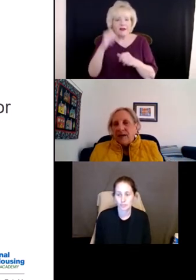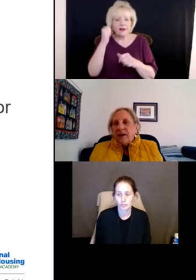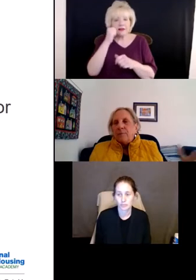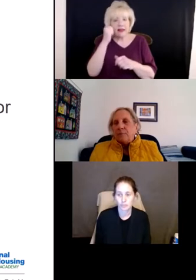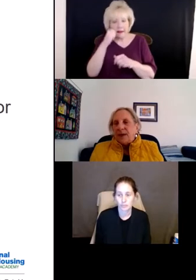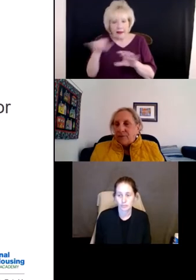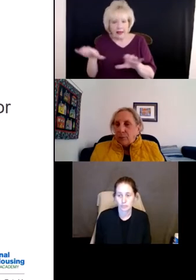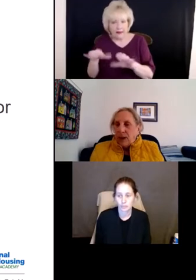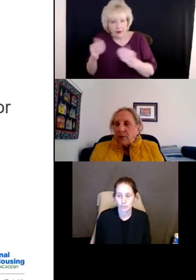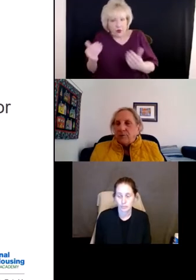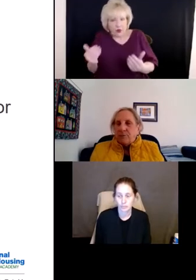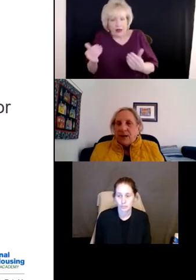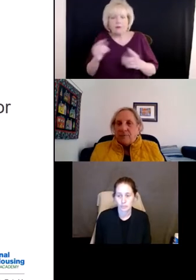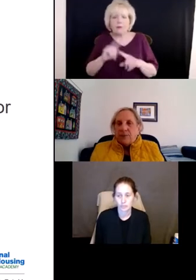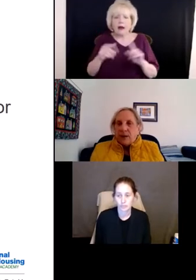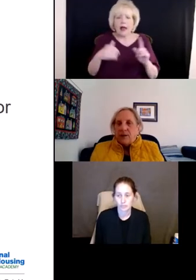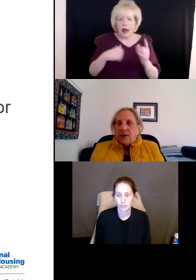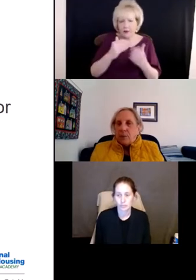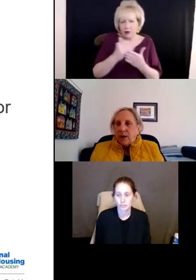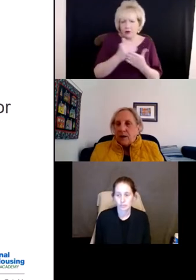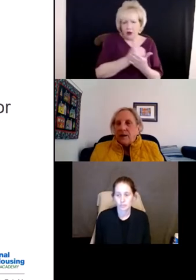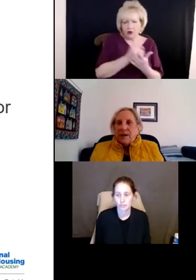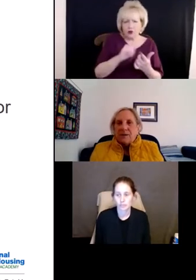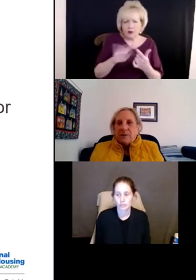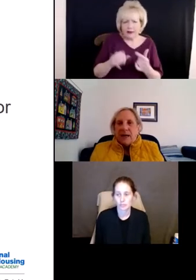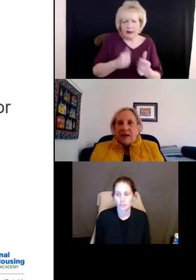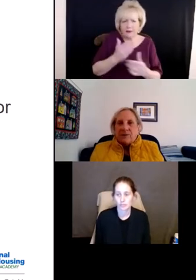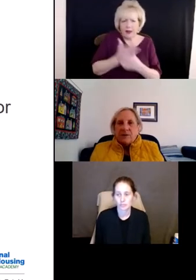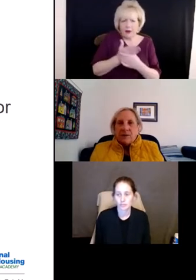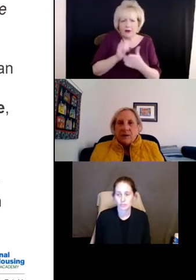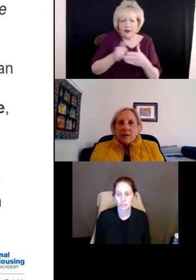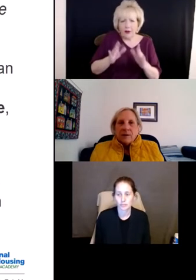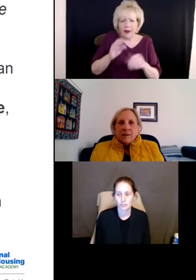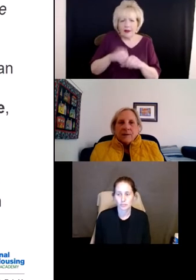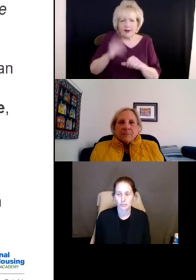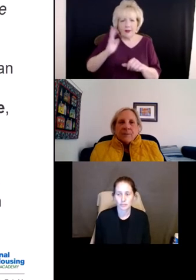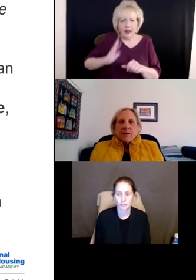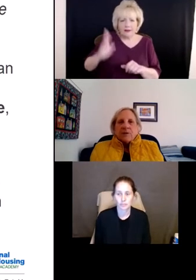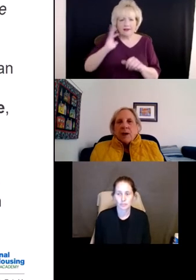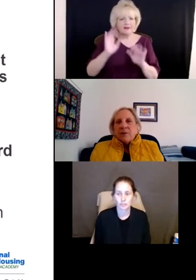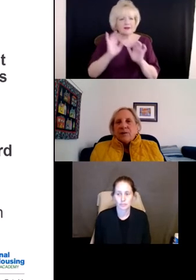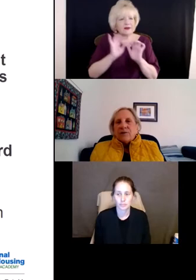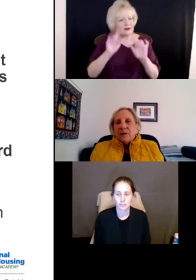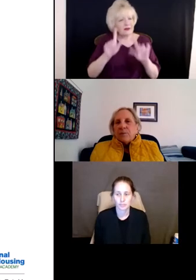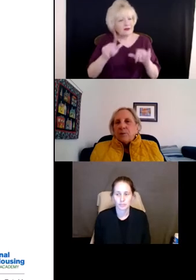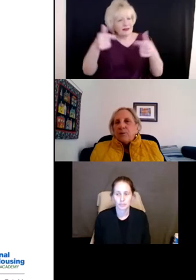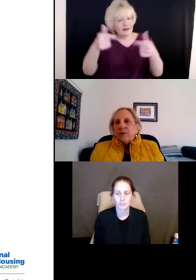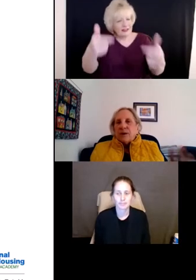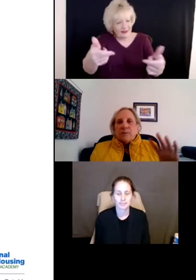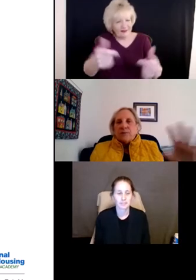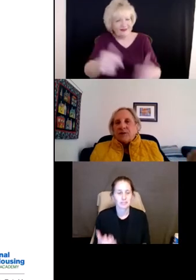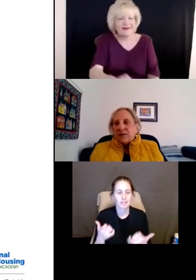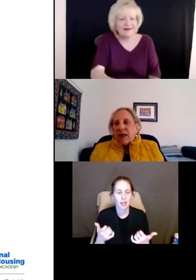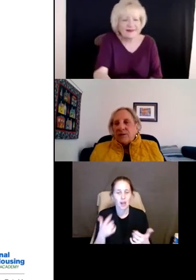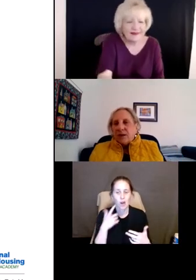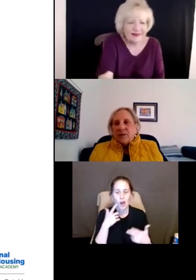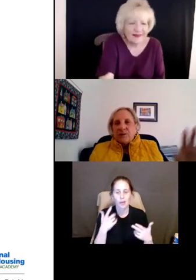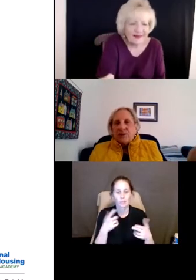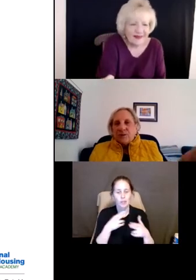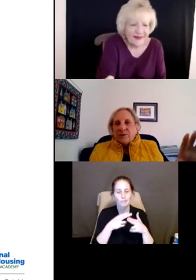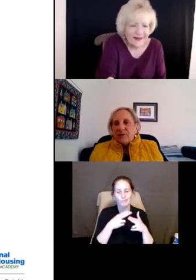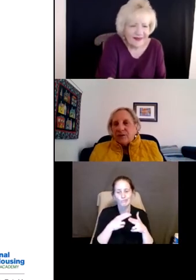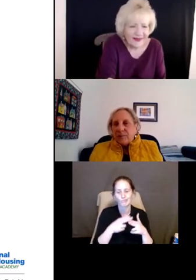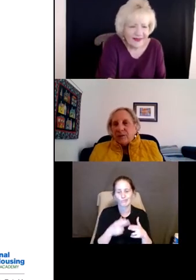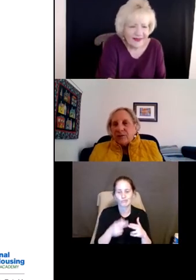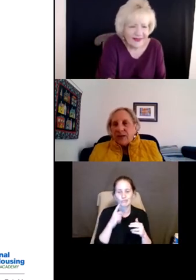today, but have a record of being impaired in that way in the past. So I'm going to skim through the slides